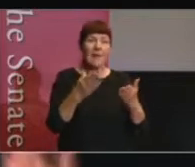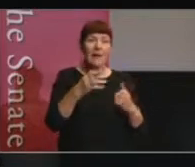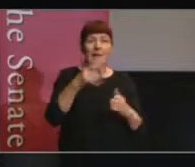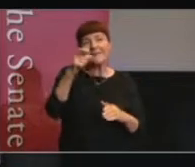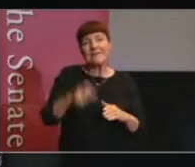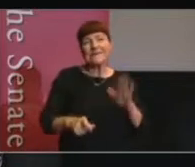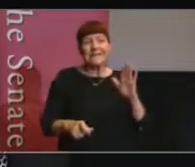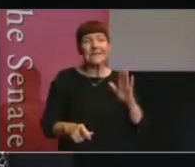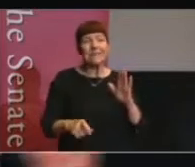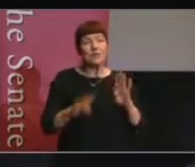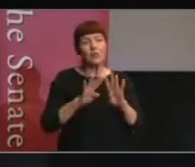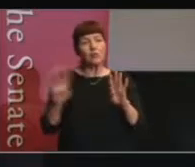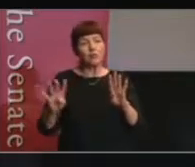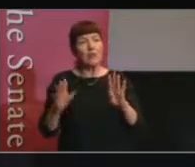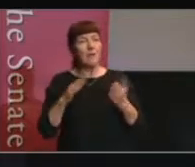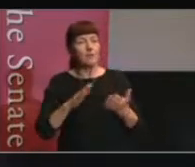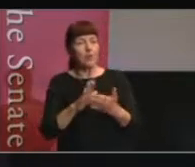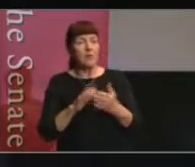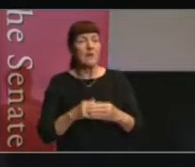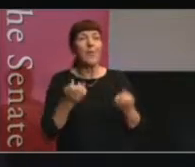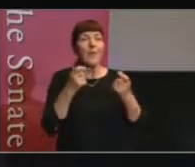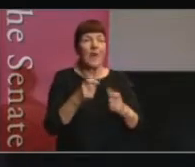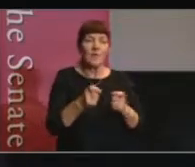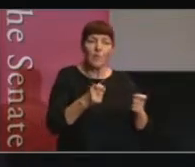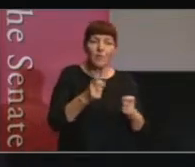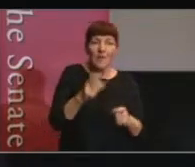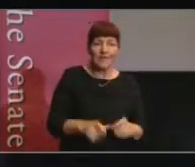problem without a moderator. I can explain that more if you're interested.